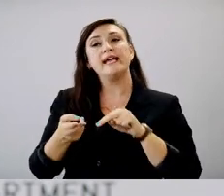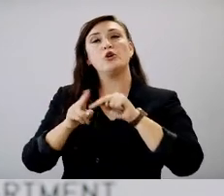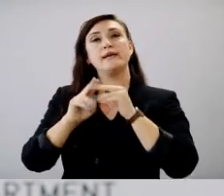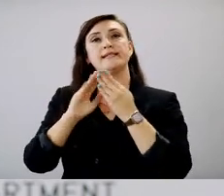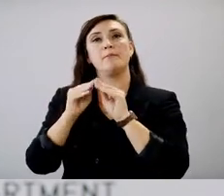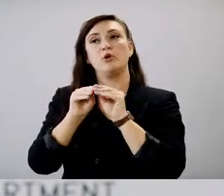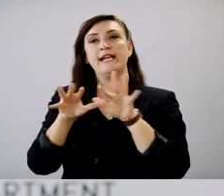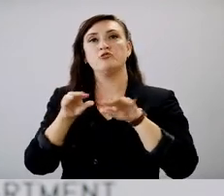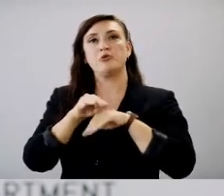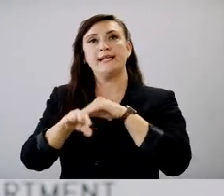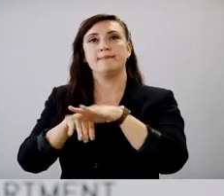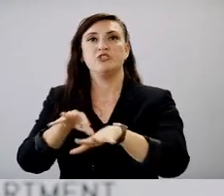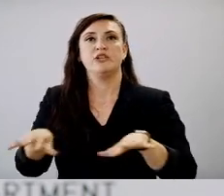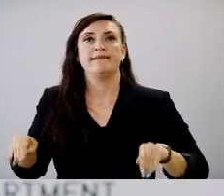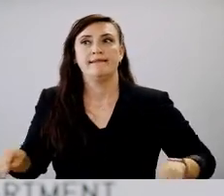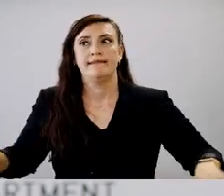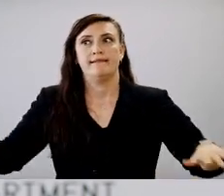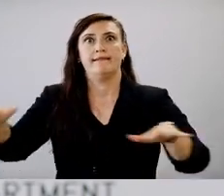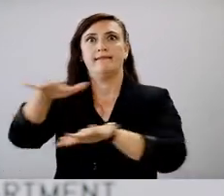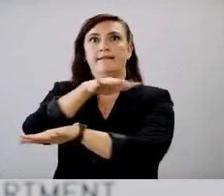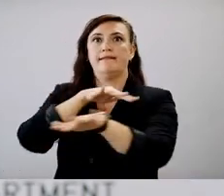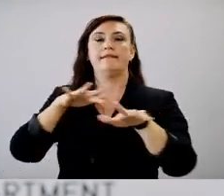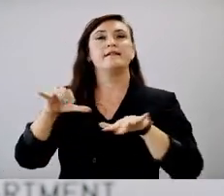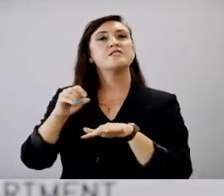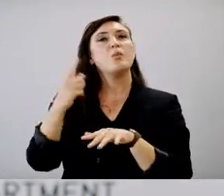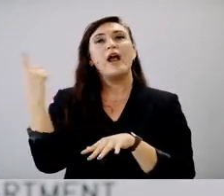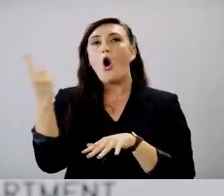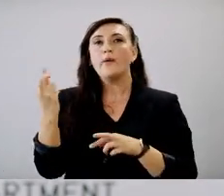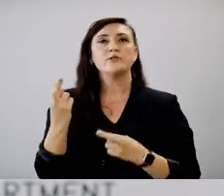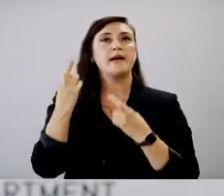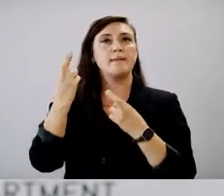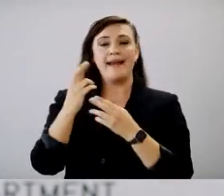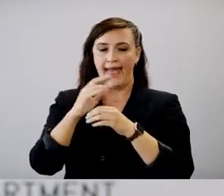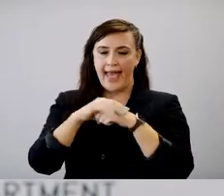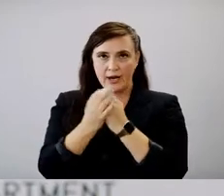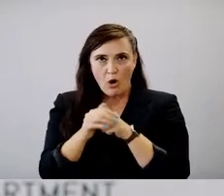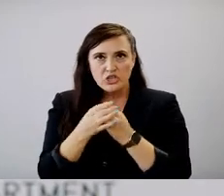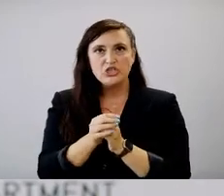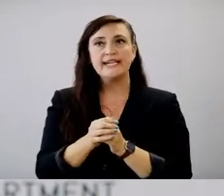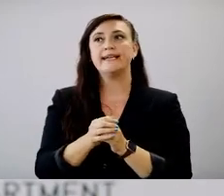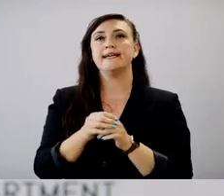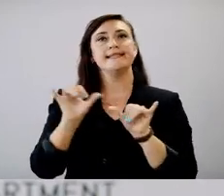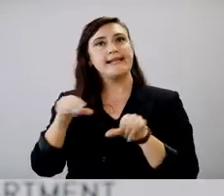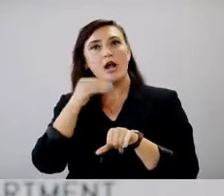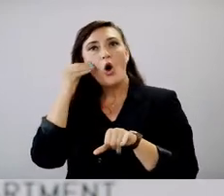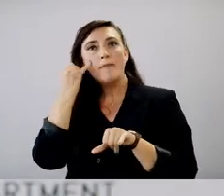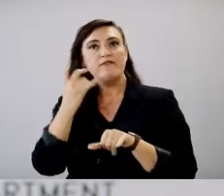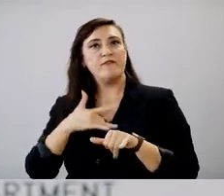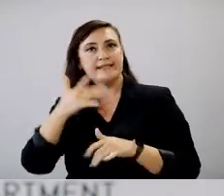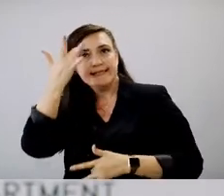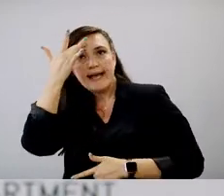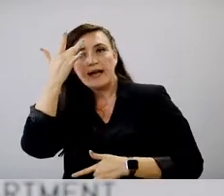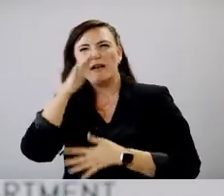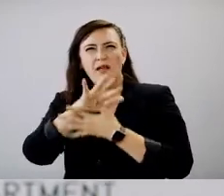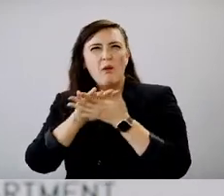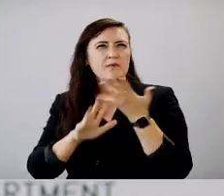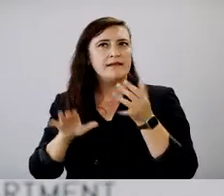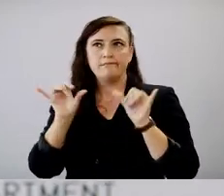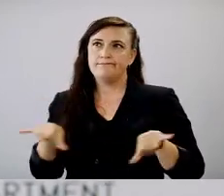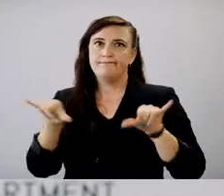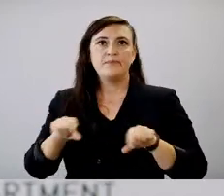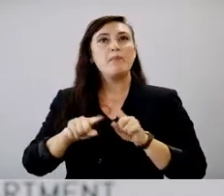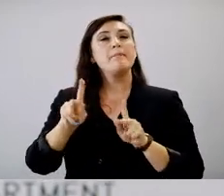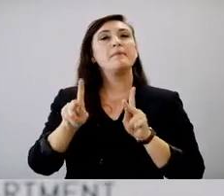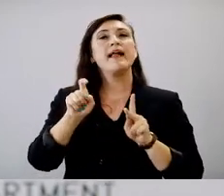community transmission and always, you know, we, we always recommend handwashing, staying home when you're sick, but these are things that